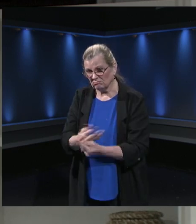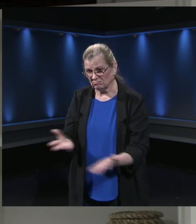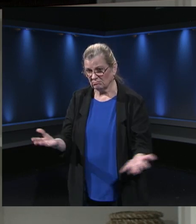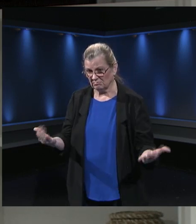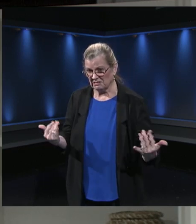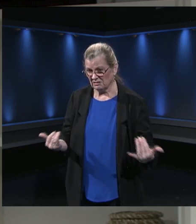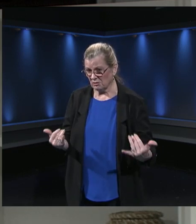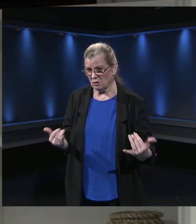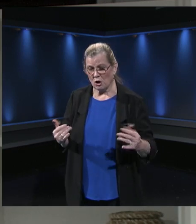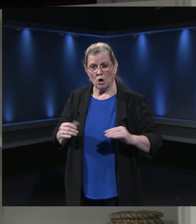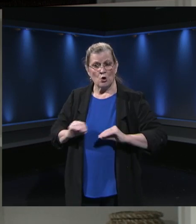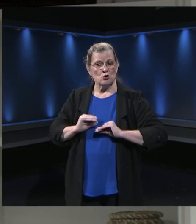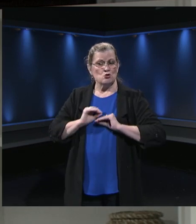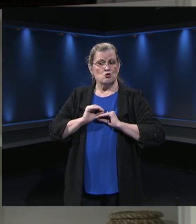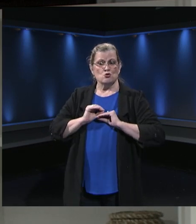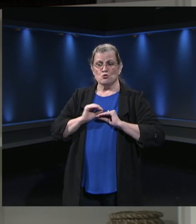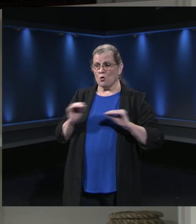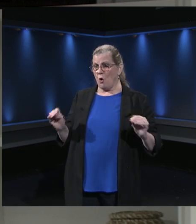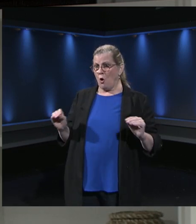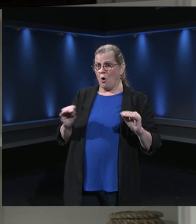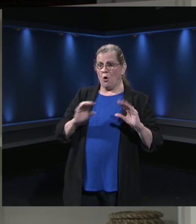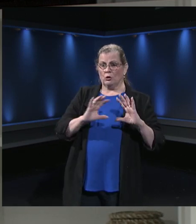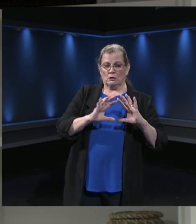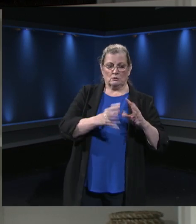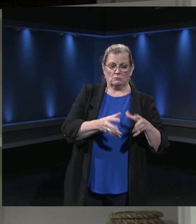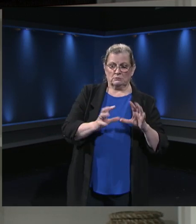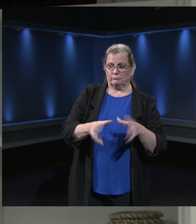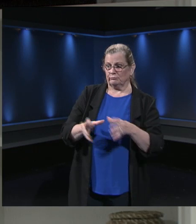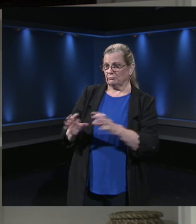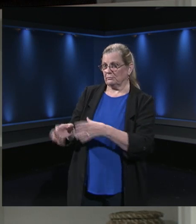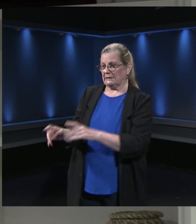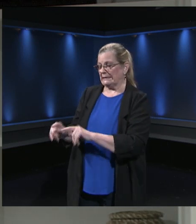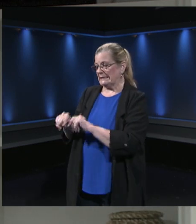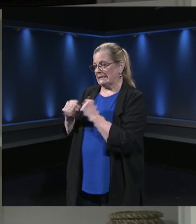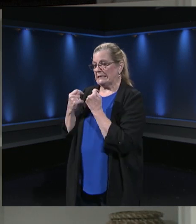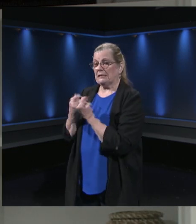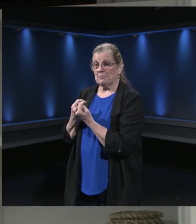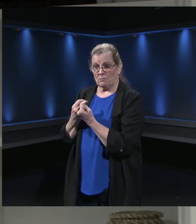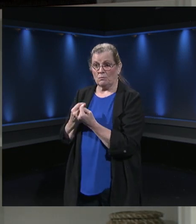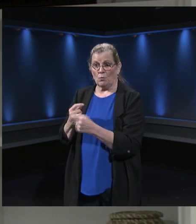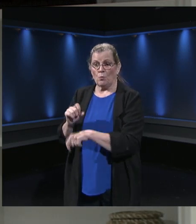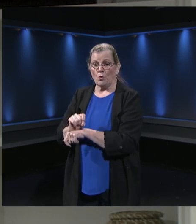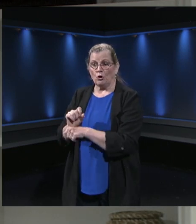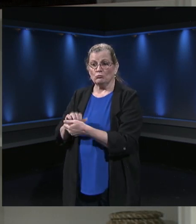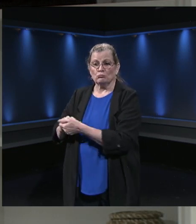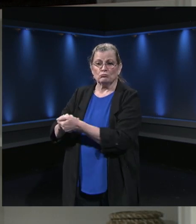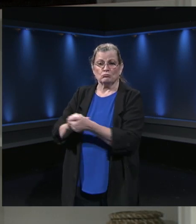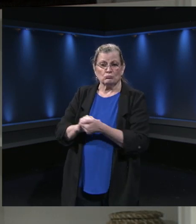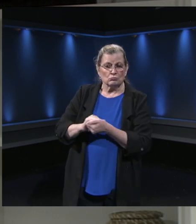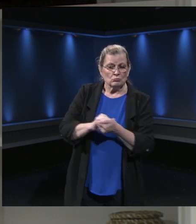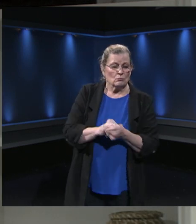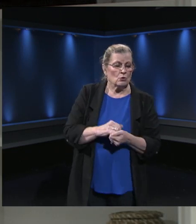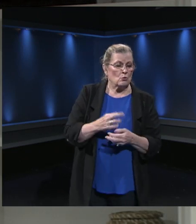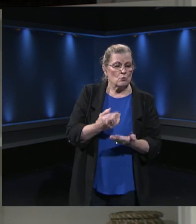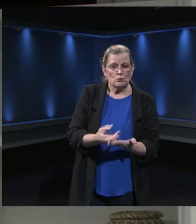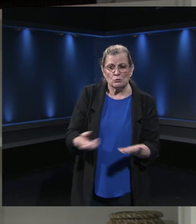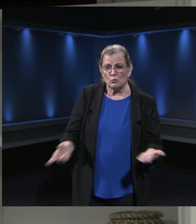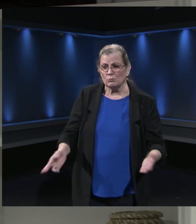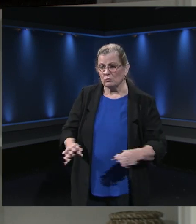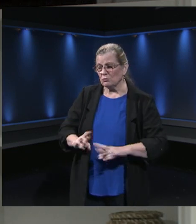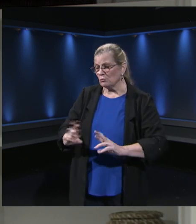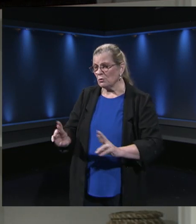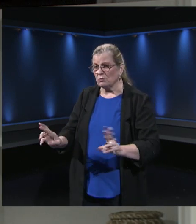no school system has worked harder to bring to you the supports and resources so that we can meet every